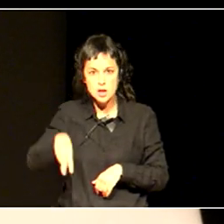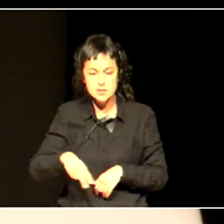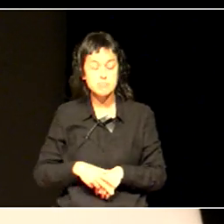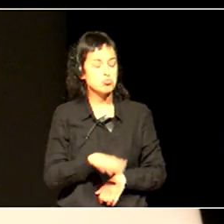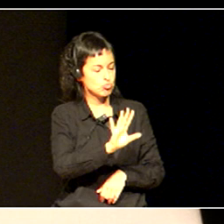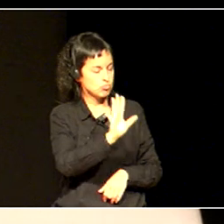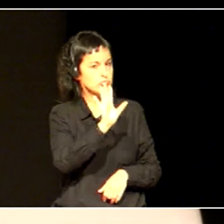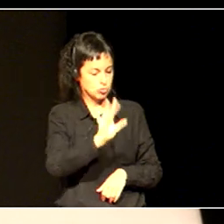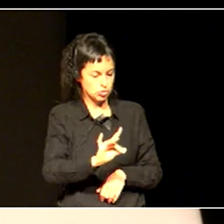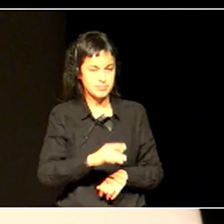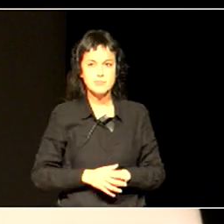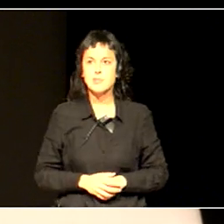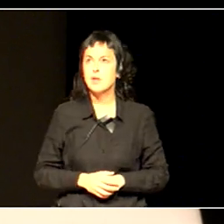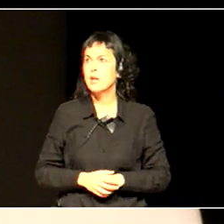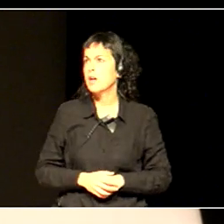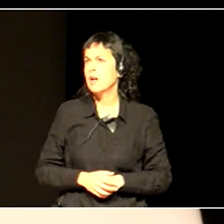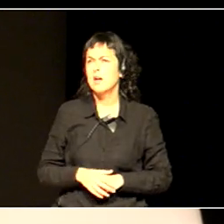I love your book.